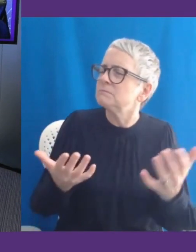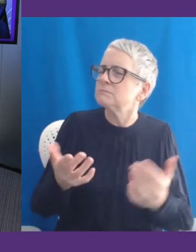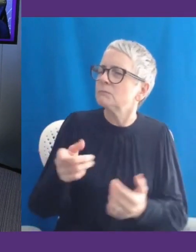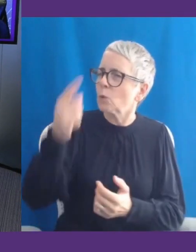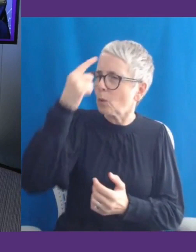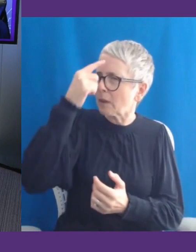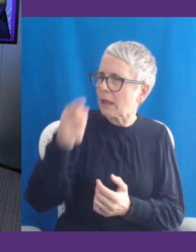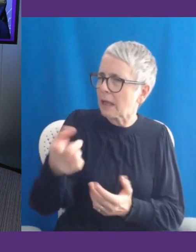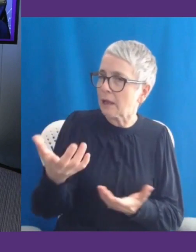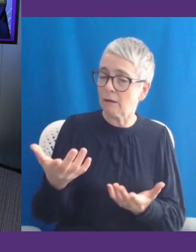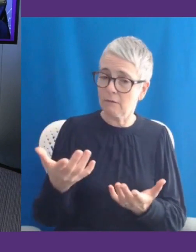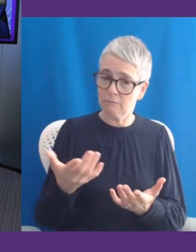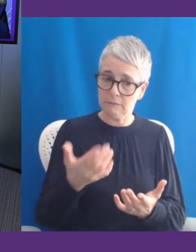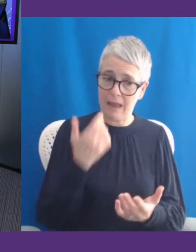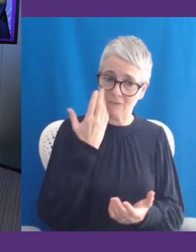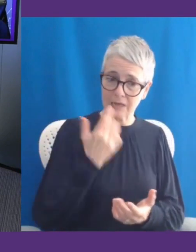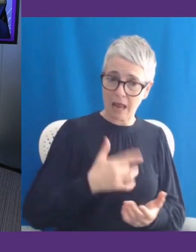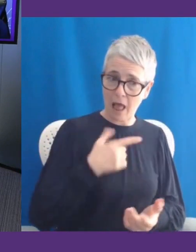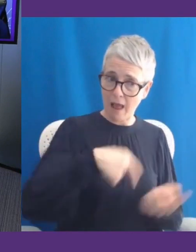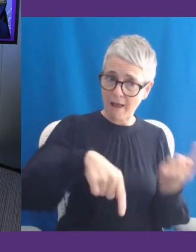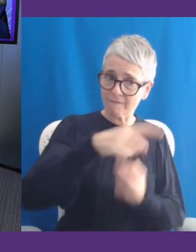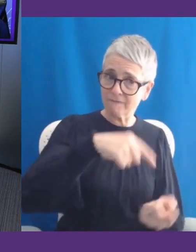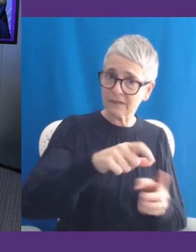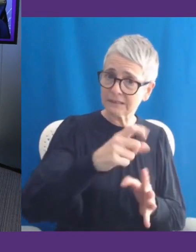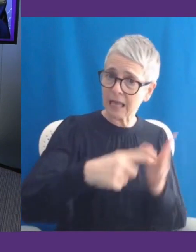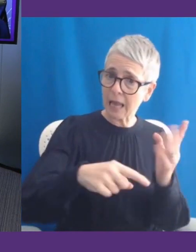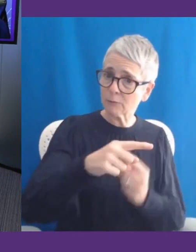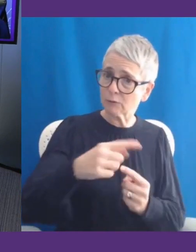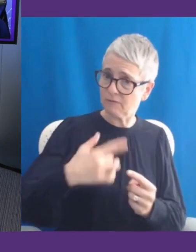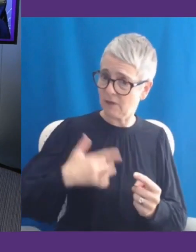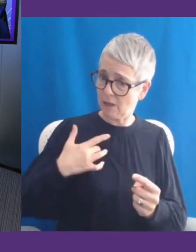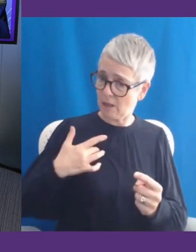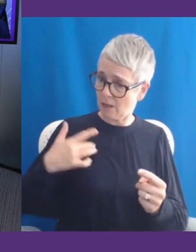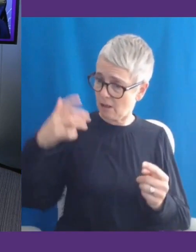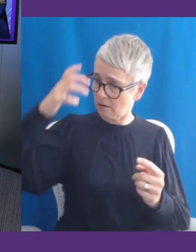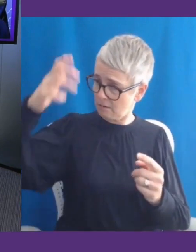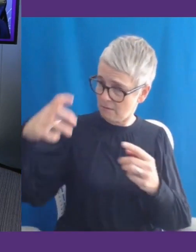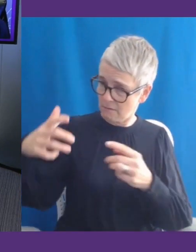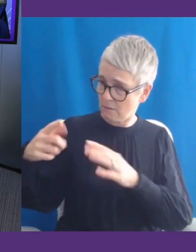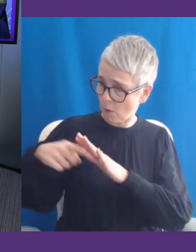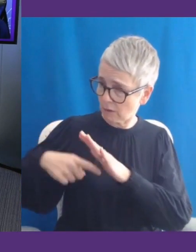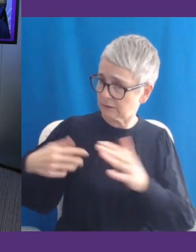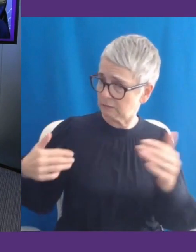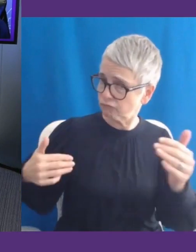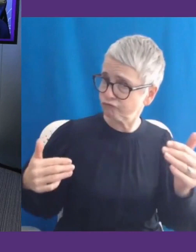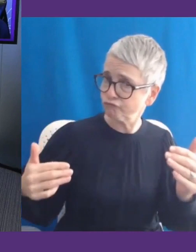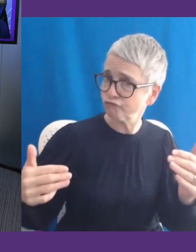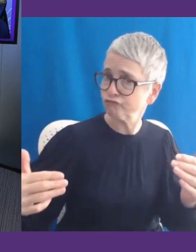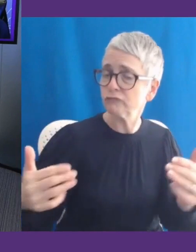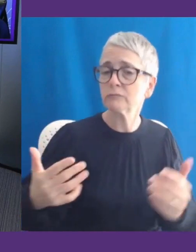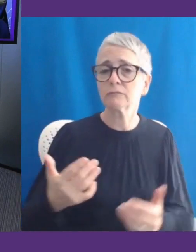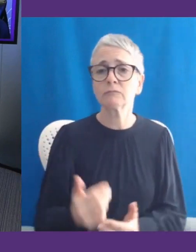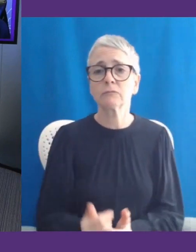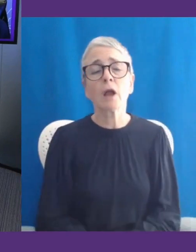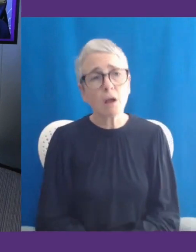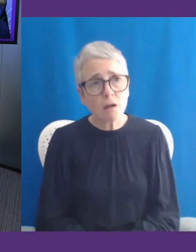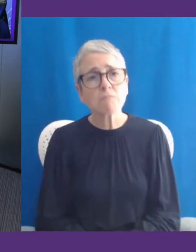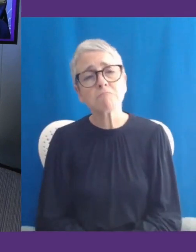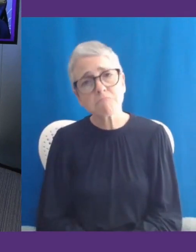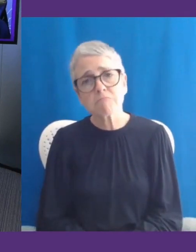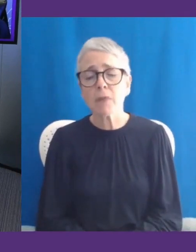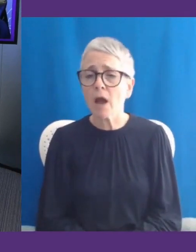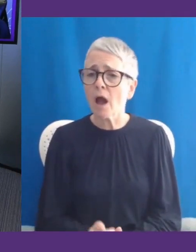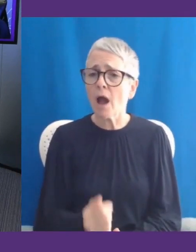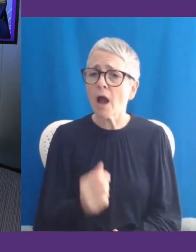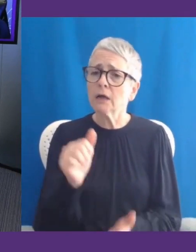daily lives of disabled people? Yeah, I think you see both. We absolutely have seen a massive acceleration. And